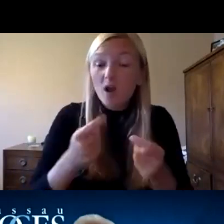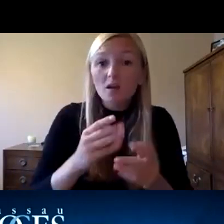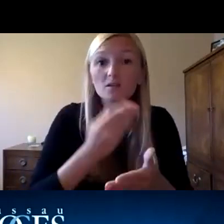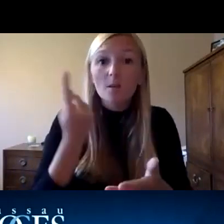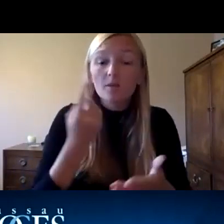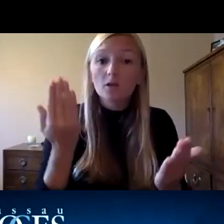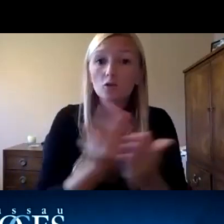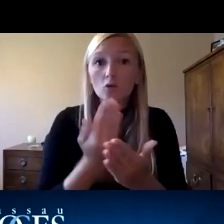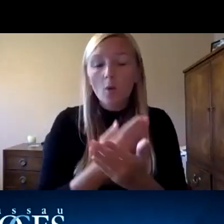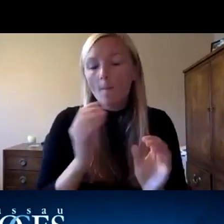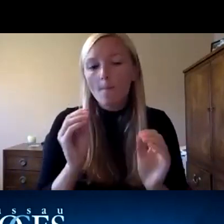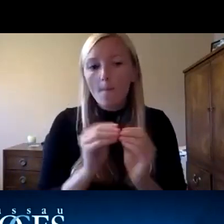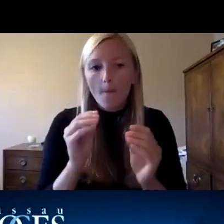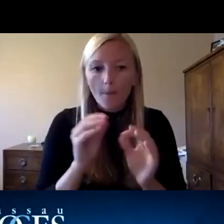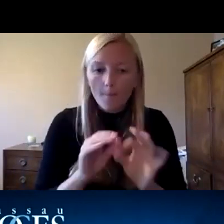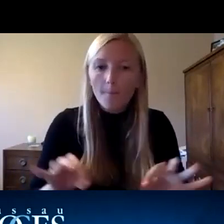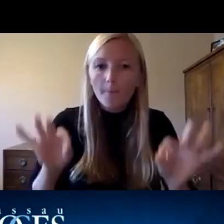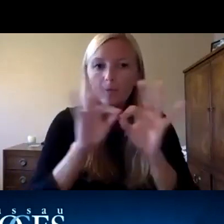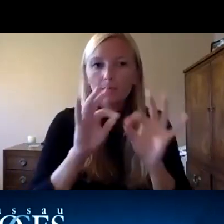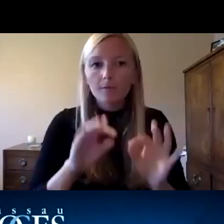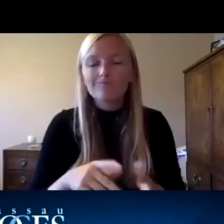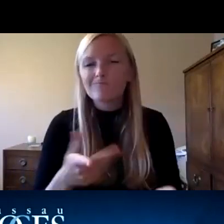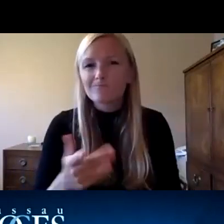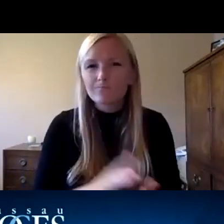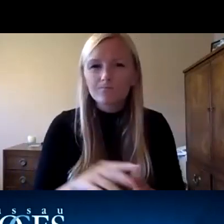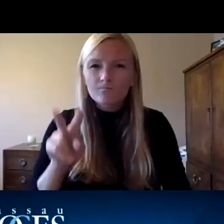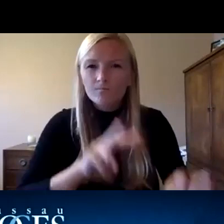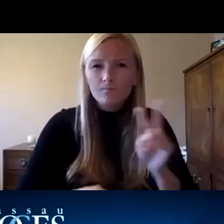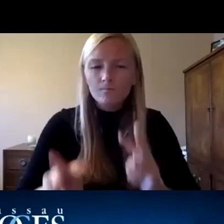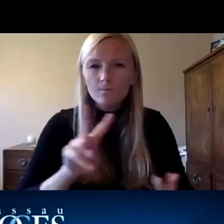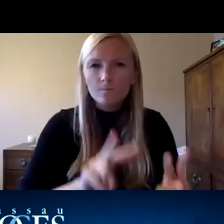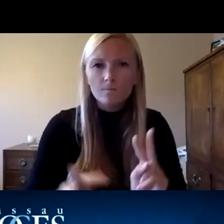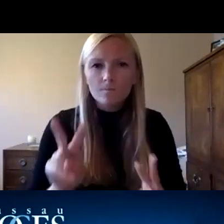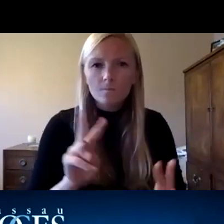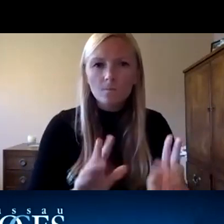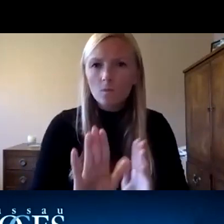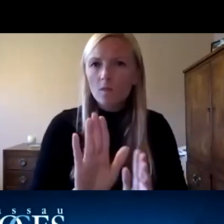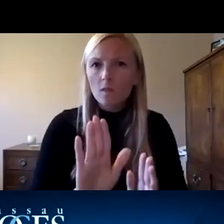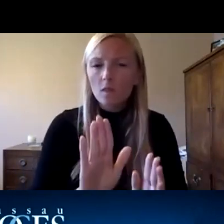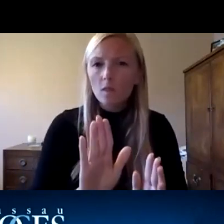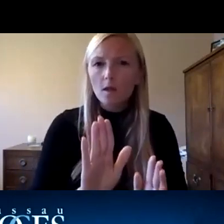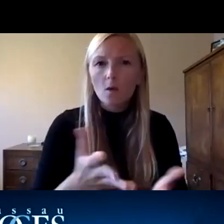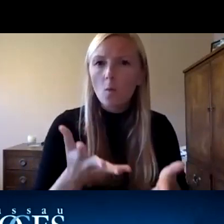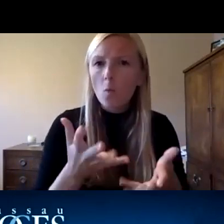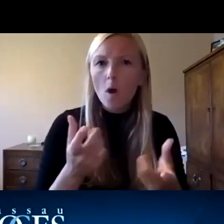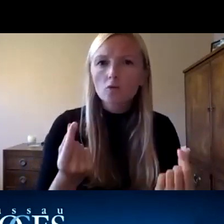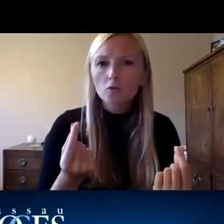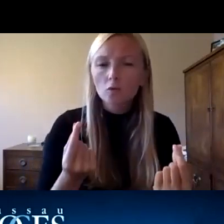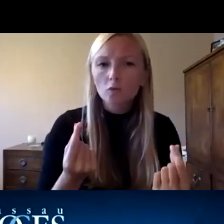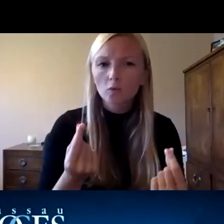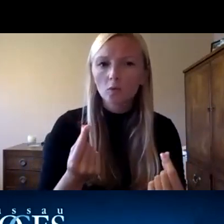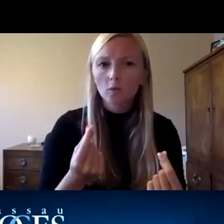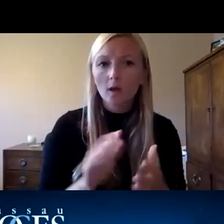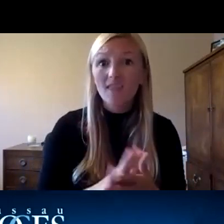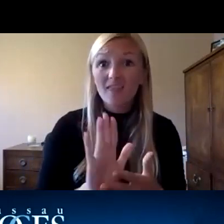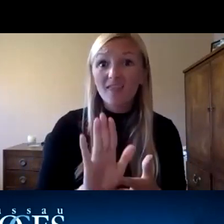greater and far more important to to seek that discovery and really understand what the clients want to do um sort of and what